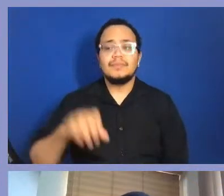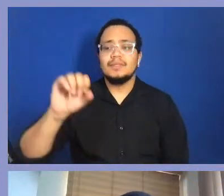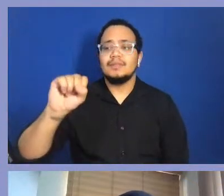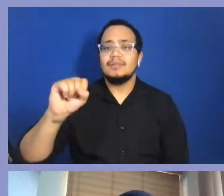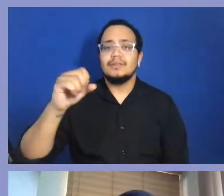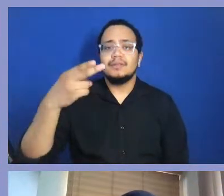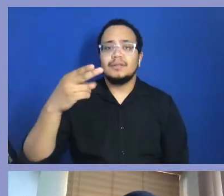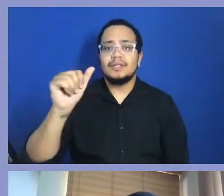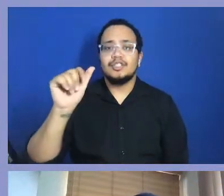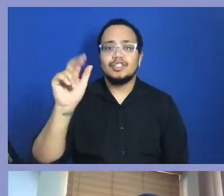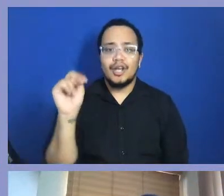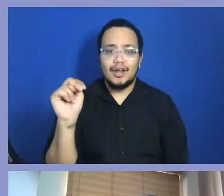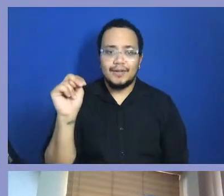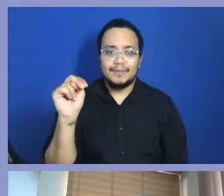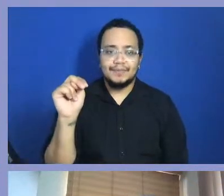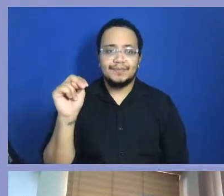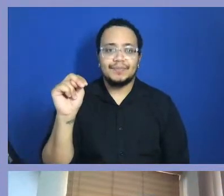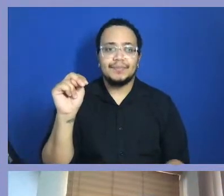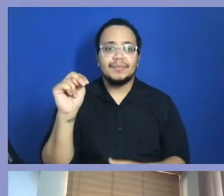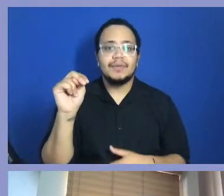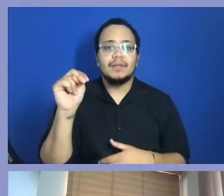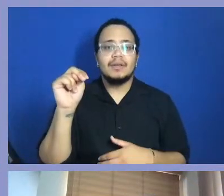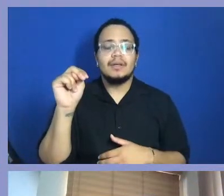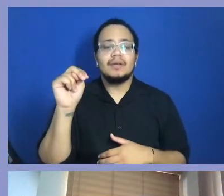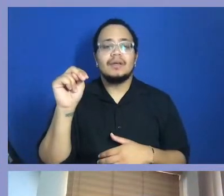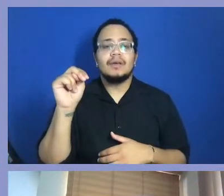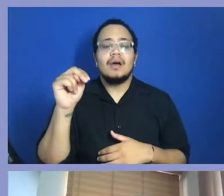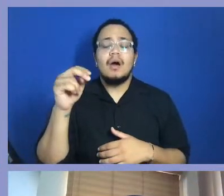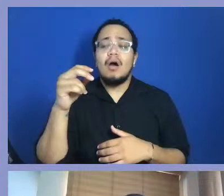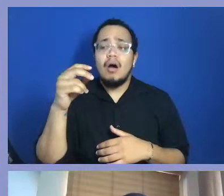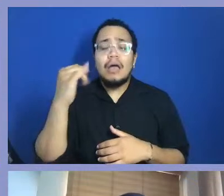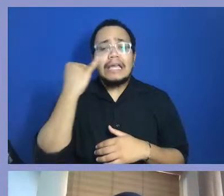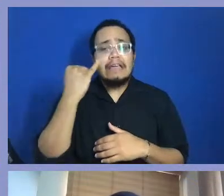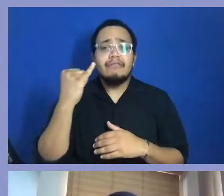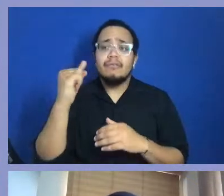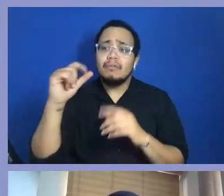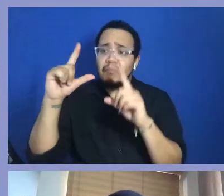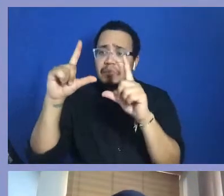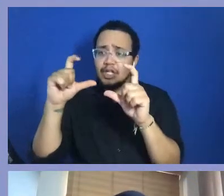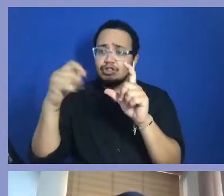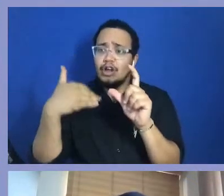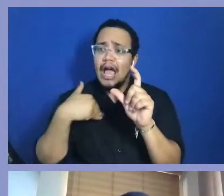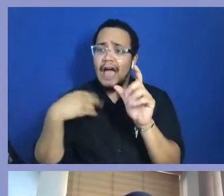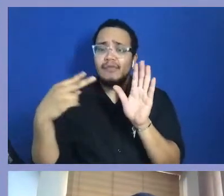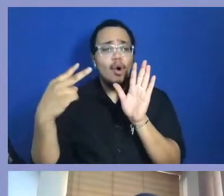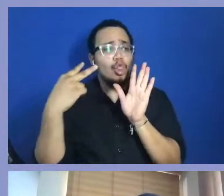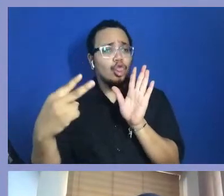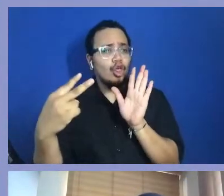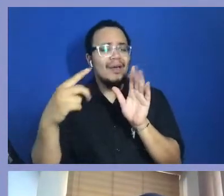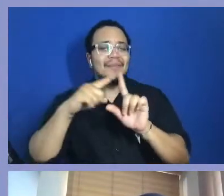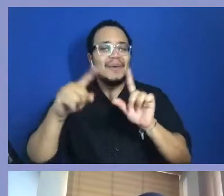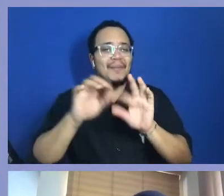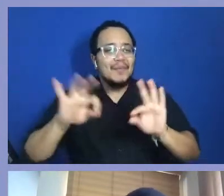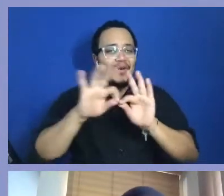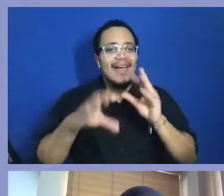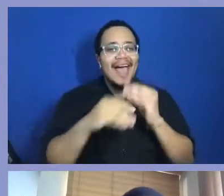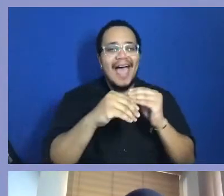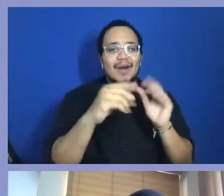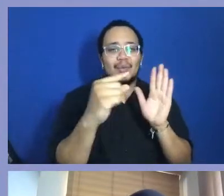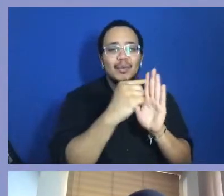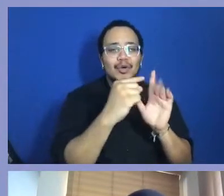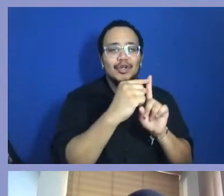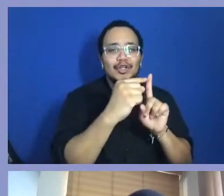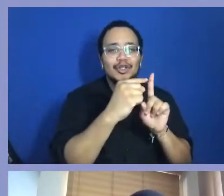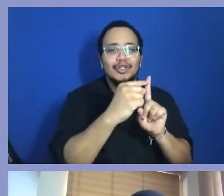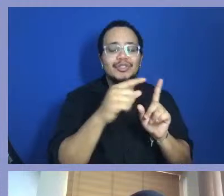...words, and you can't say it didn't happen if you see an image of it. And for whatever fake photography they try to do, all that stuff